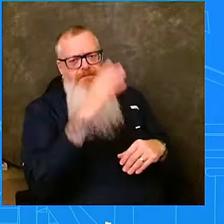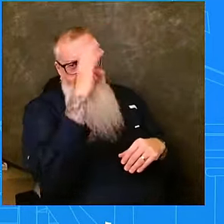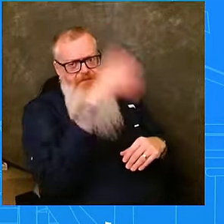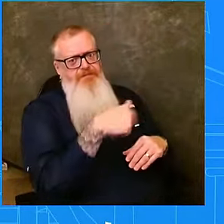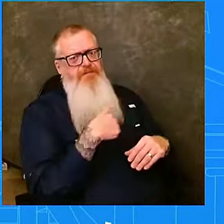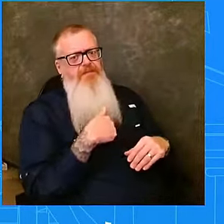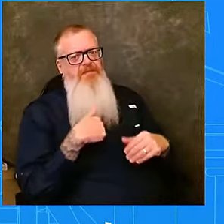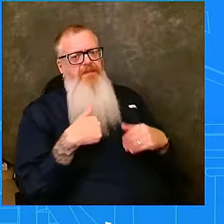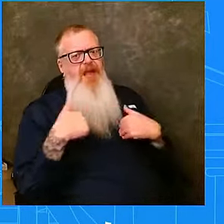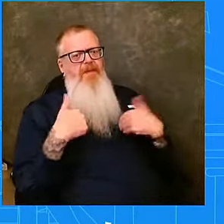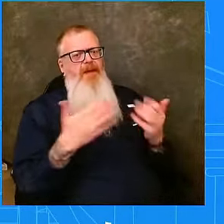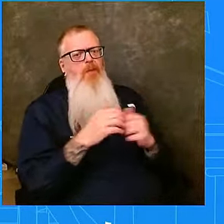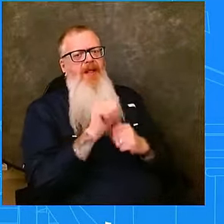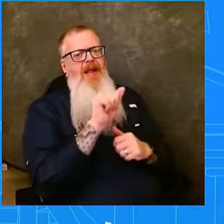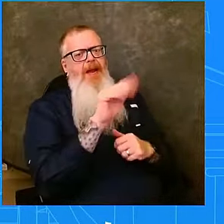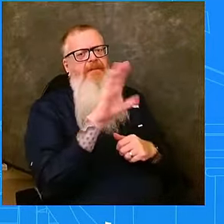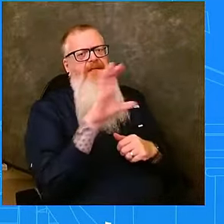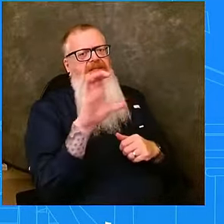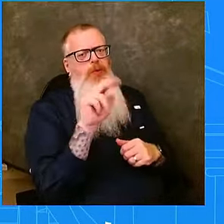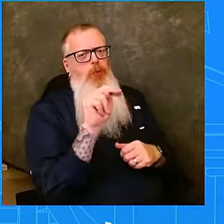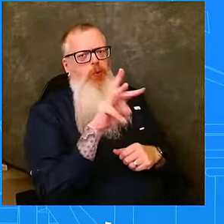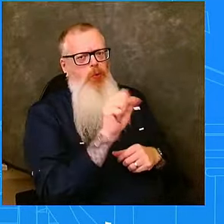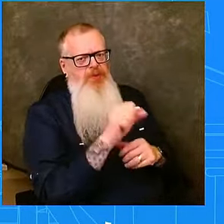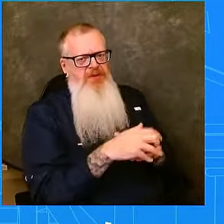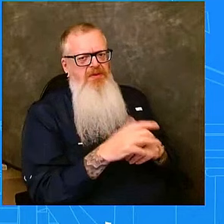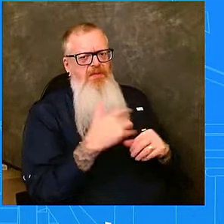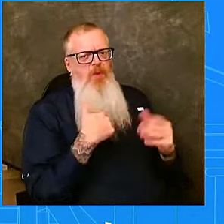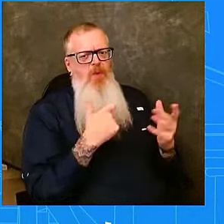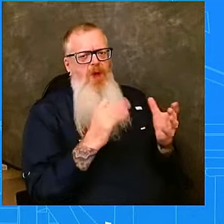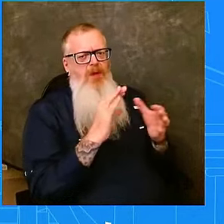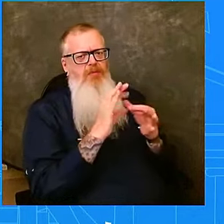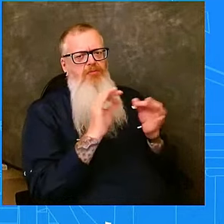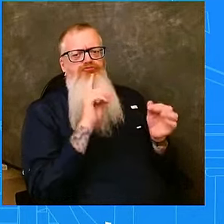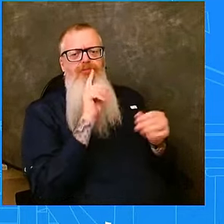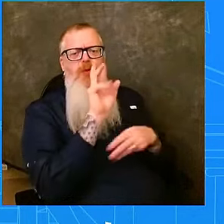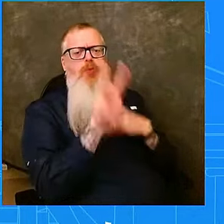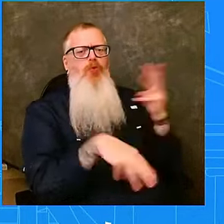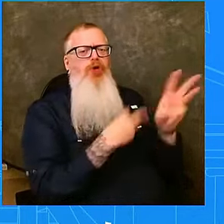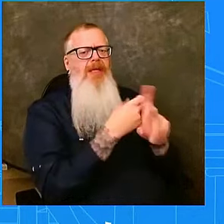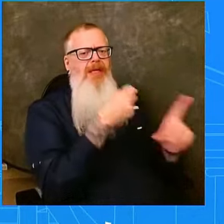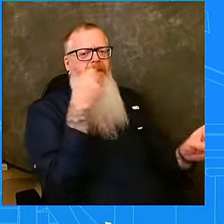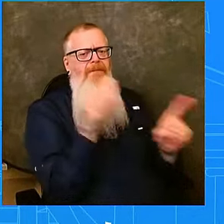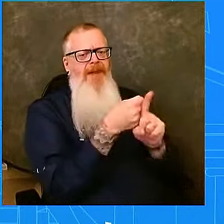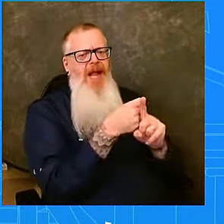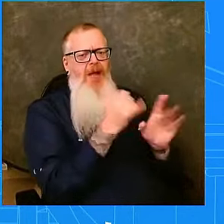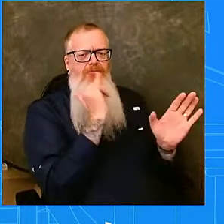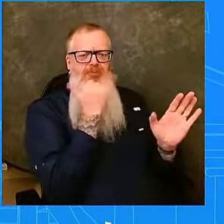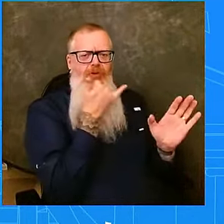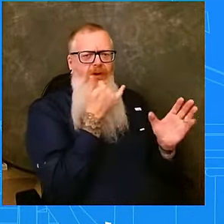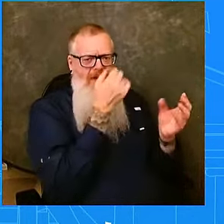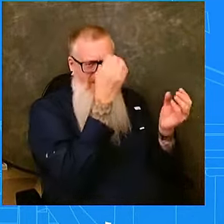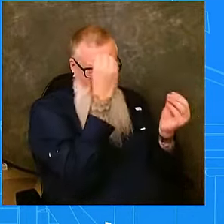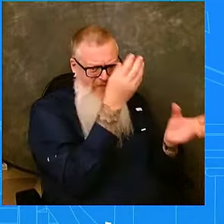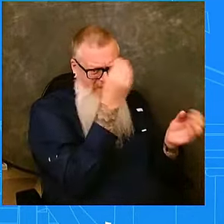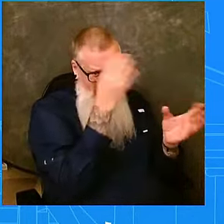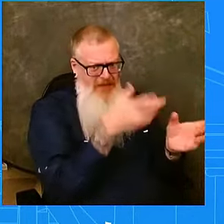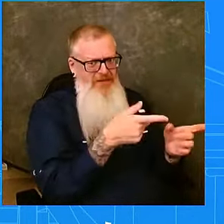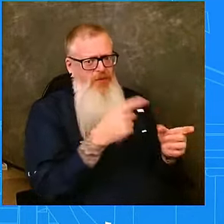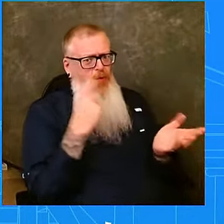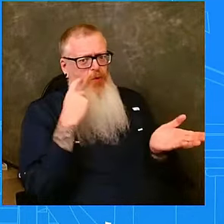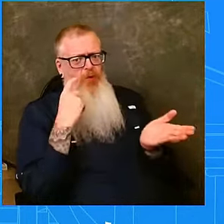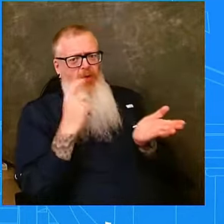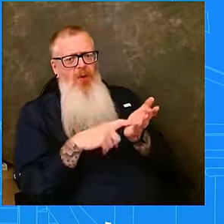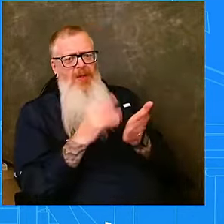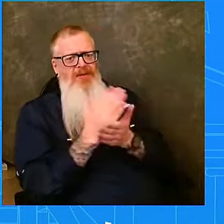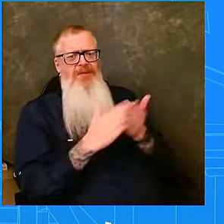about the real-world impact that this misinformation is having, both in terms of are you seeing people who aren't taking precautions because they don't trust the